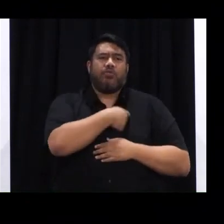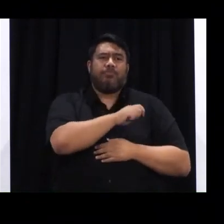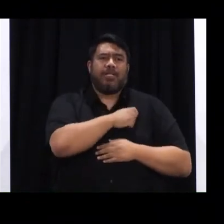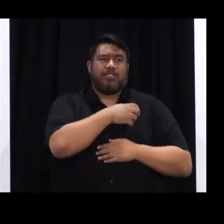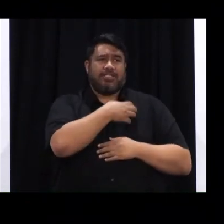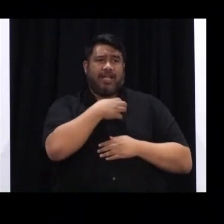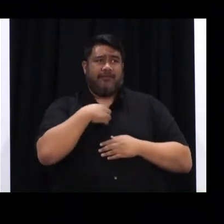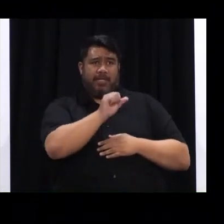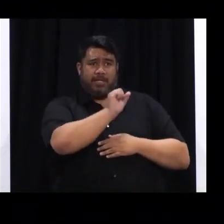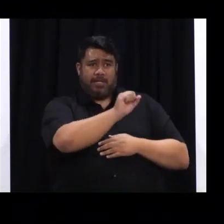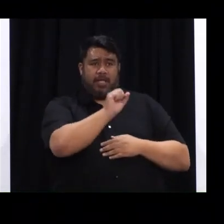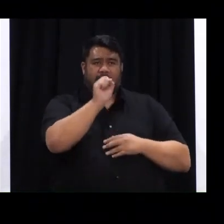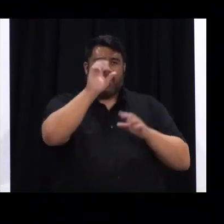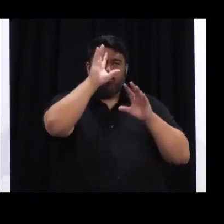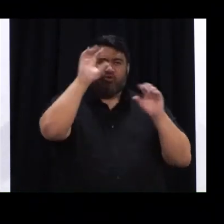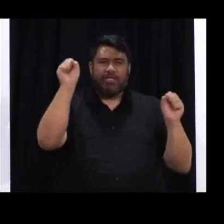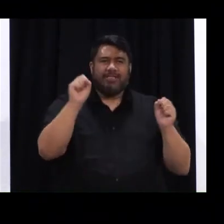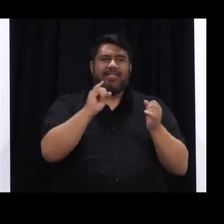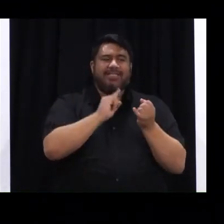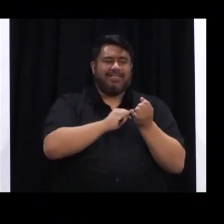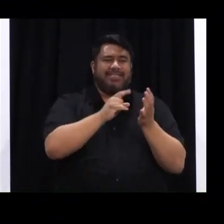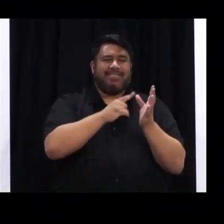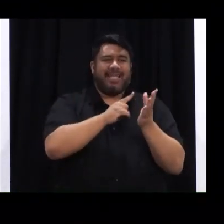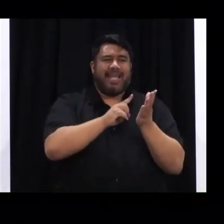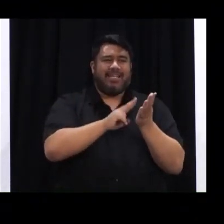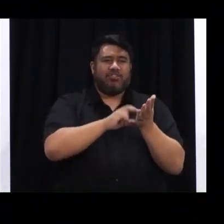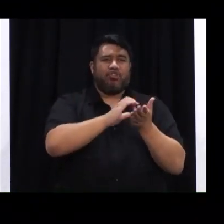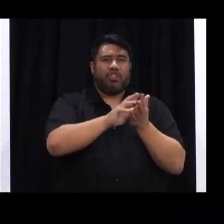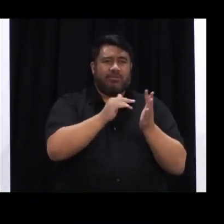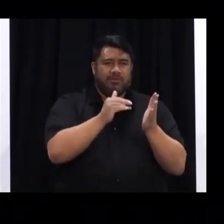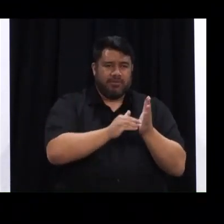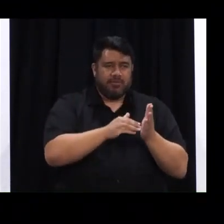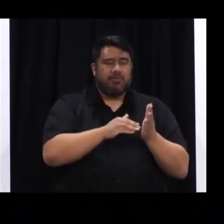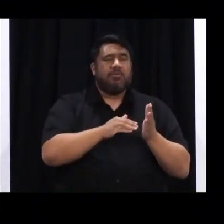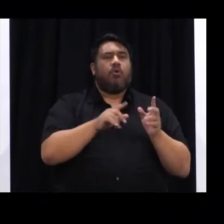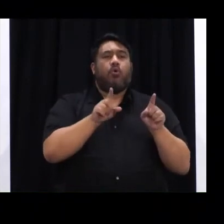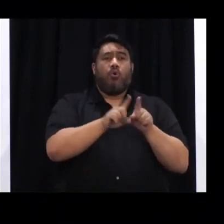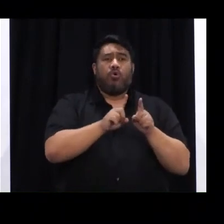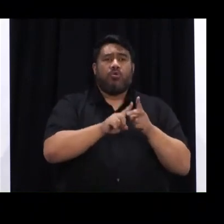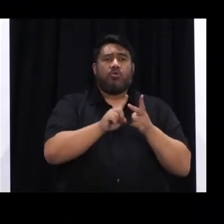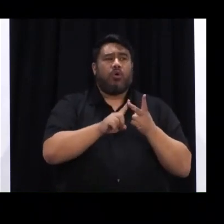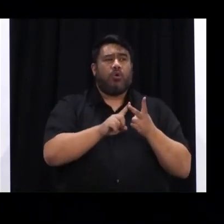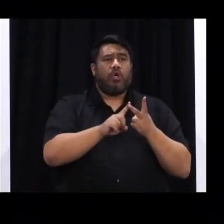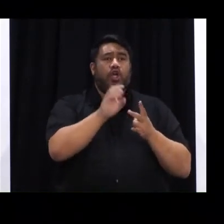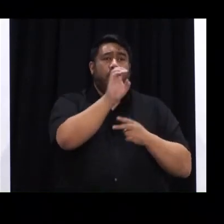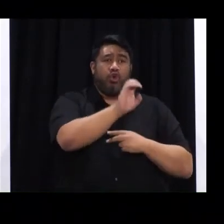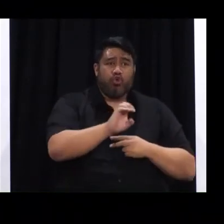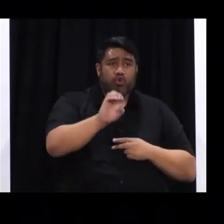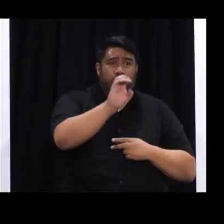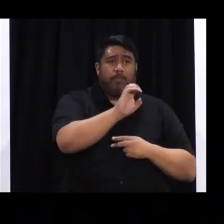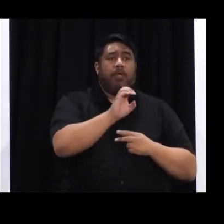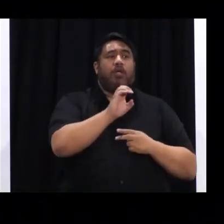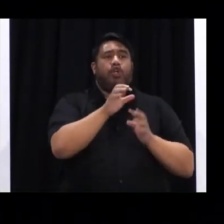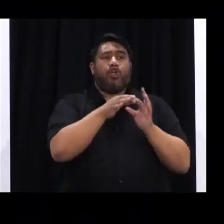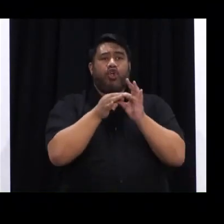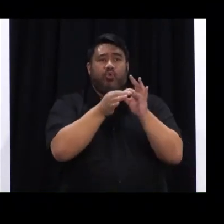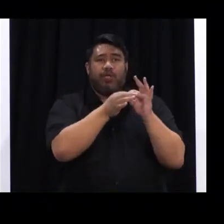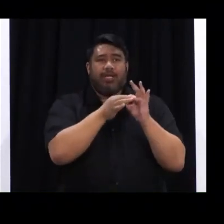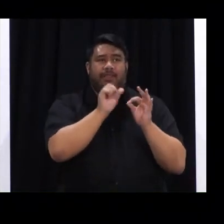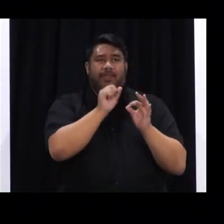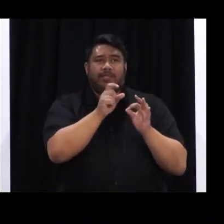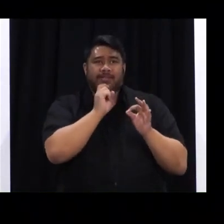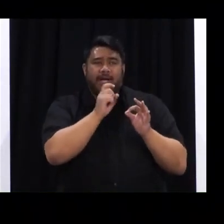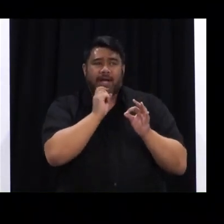and in particular, President Pedro Sánchez. I'd also like to acknowledge the Spanish and European Union officials, the team at Pfizer,